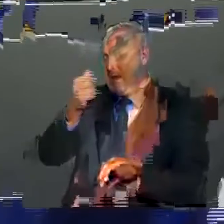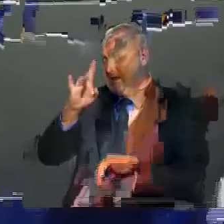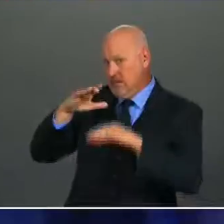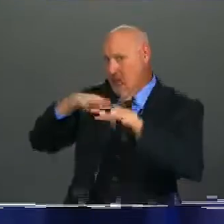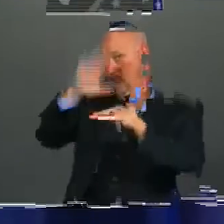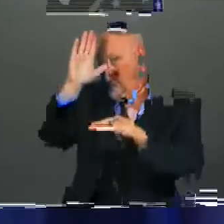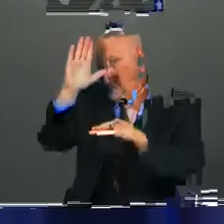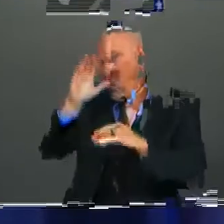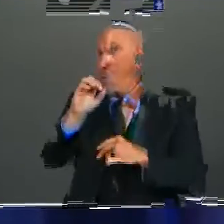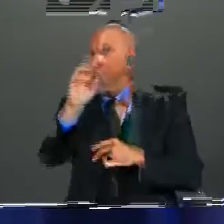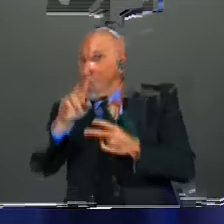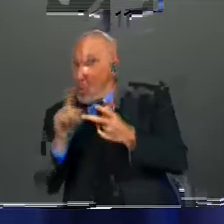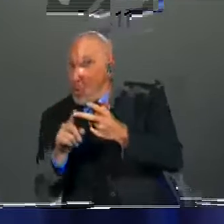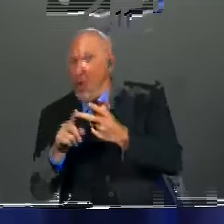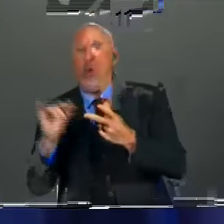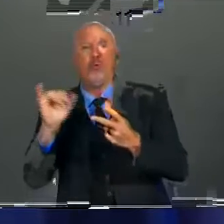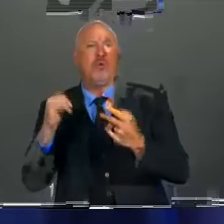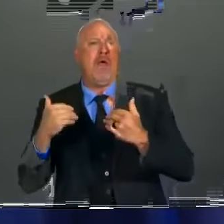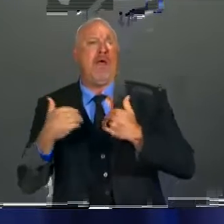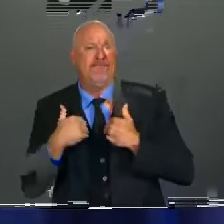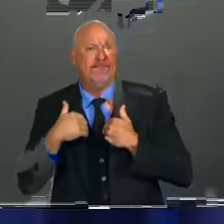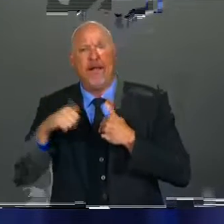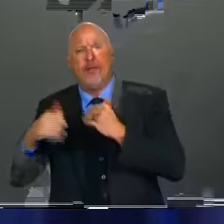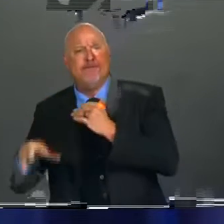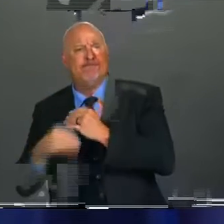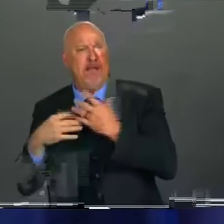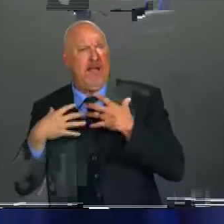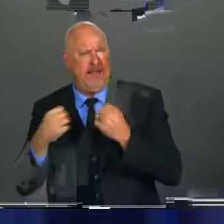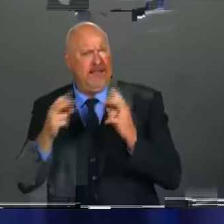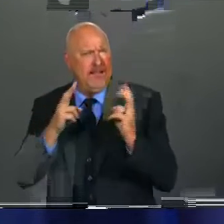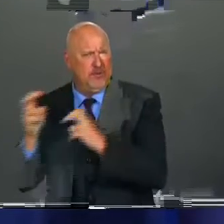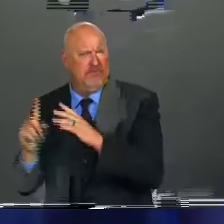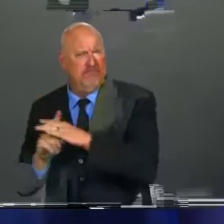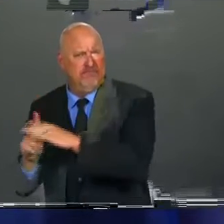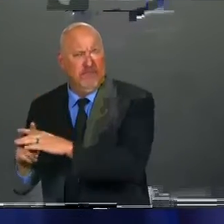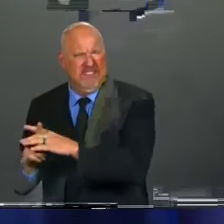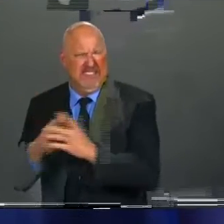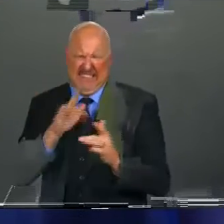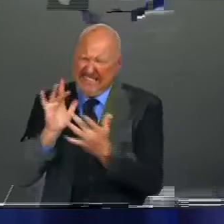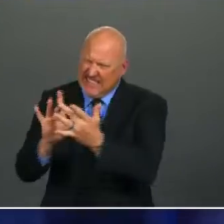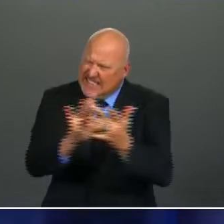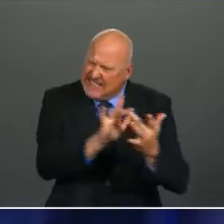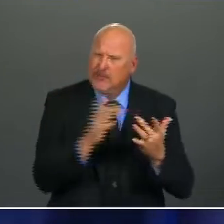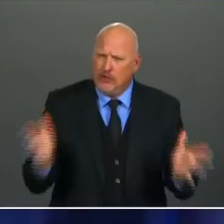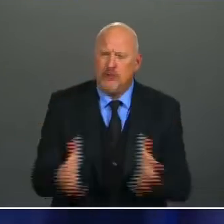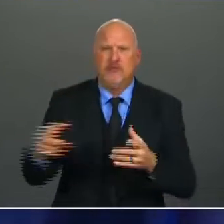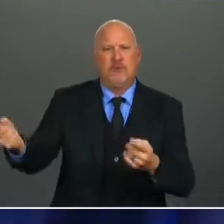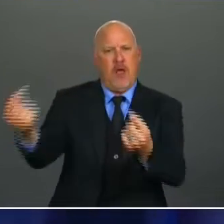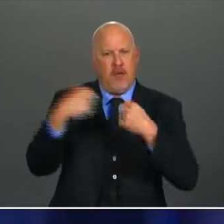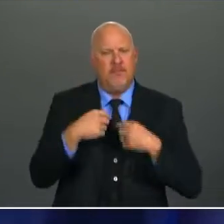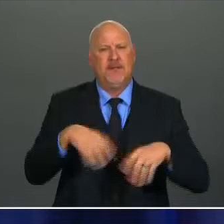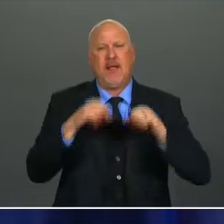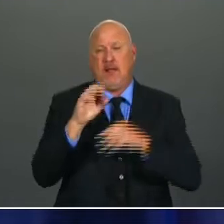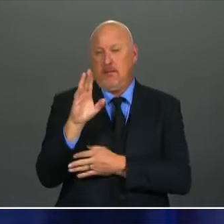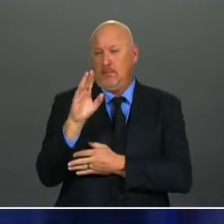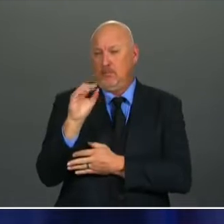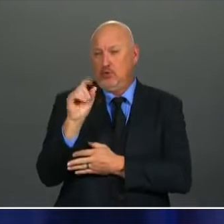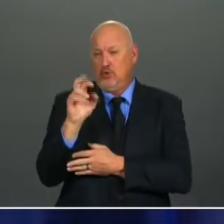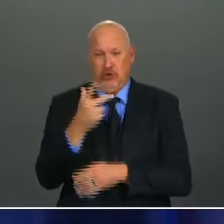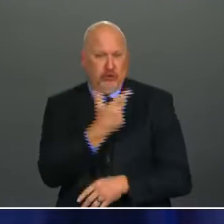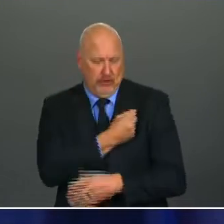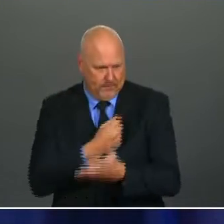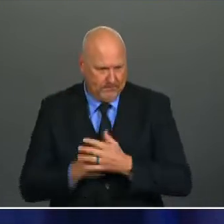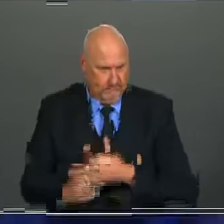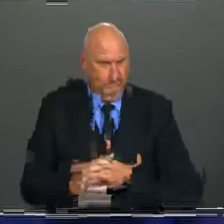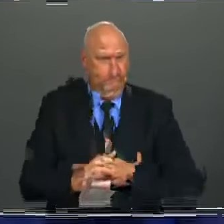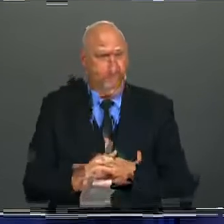So based on the timing of their first shots, the following people could receive their booster doses if they have not already. Anyone aged